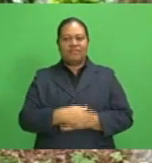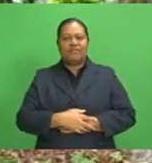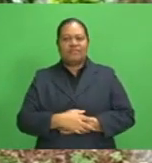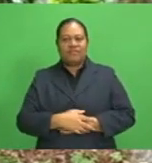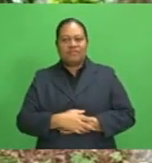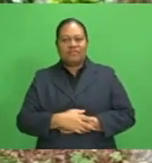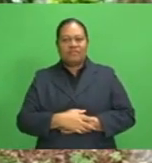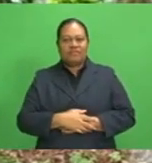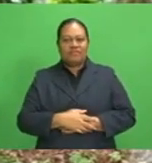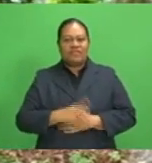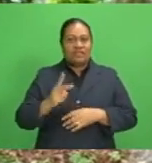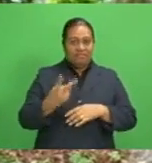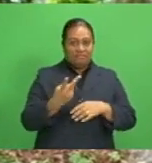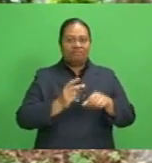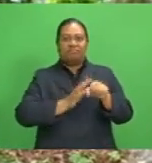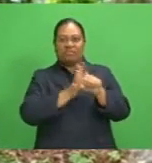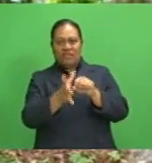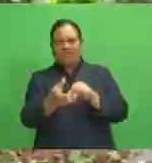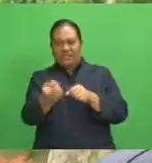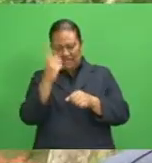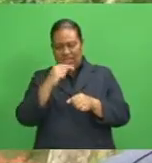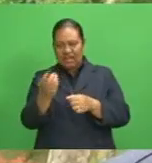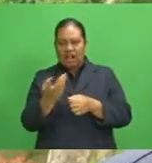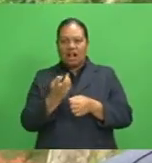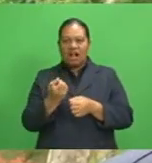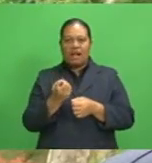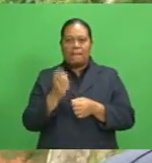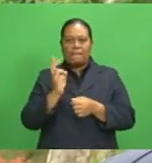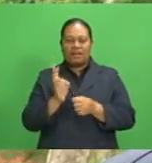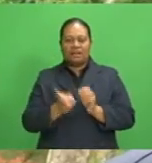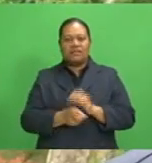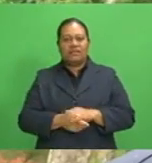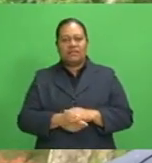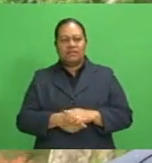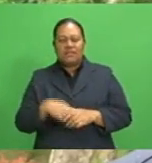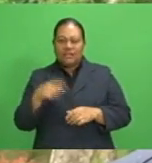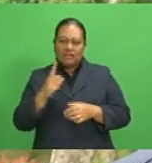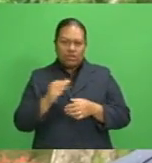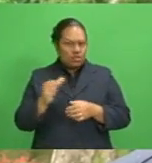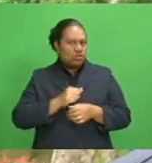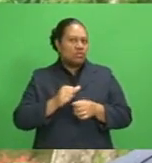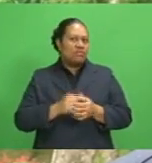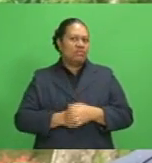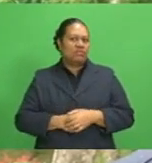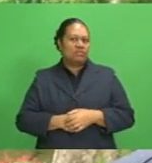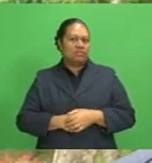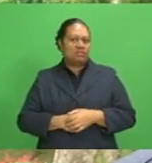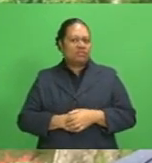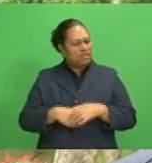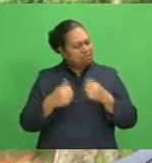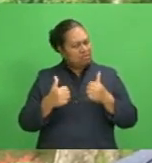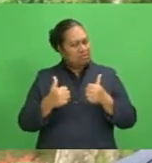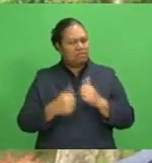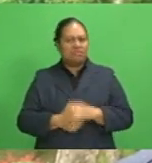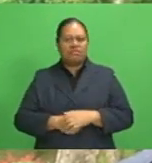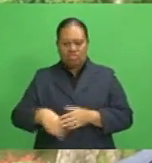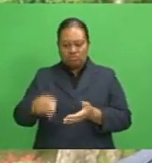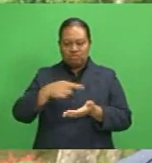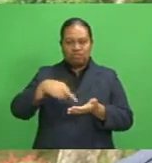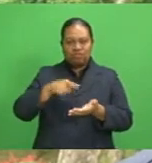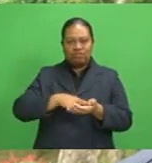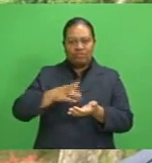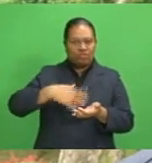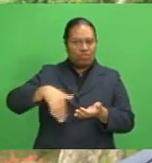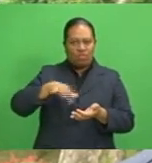of COVID-19 outbreak in Fiji. It is a much to download the Fiji Care app. So I guess it is a pretty good thing to download and install.